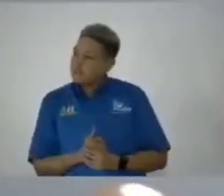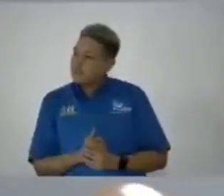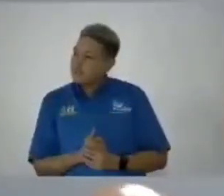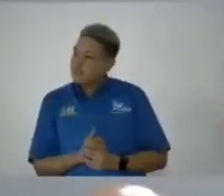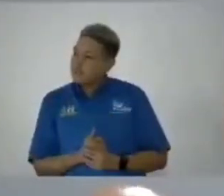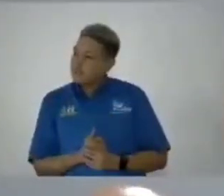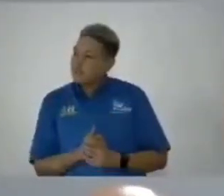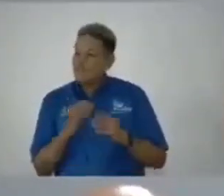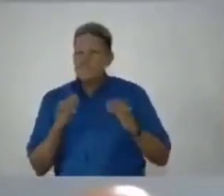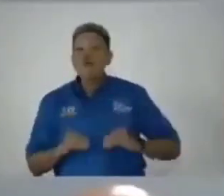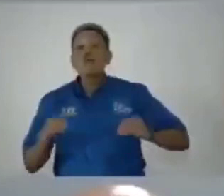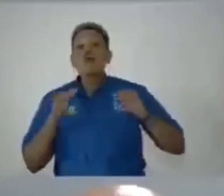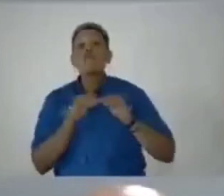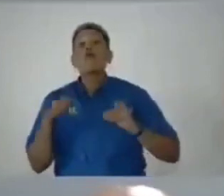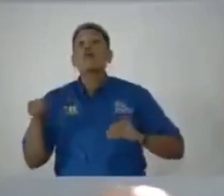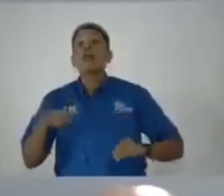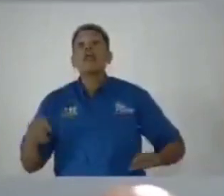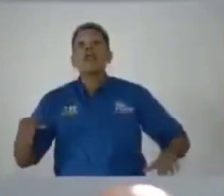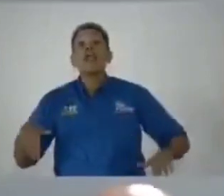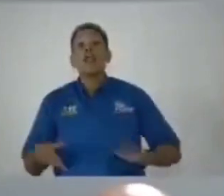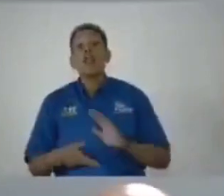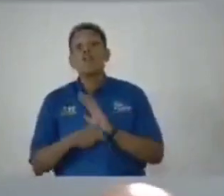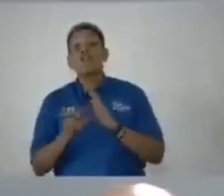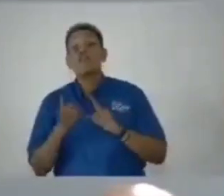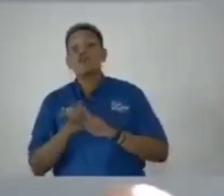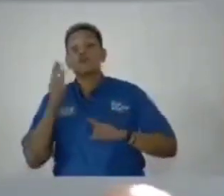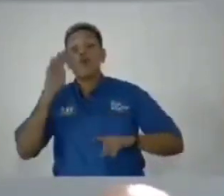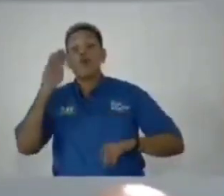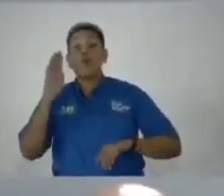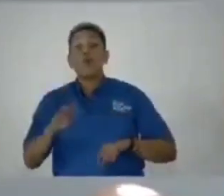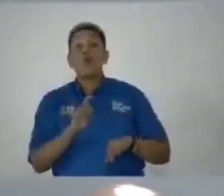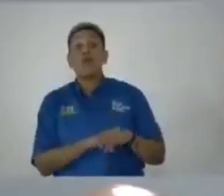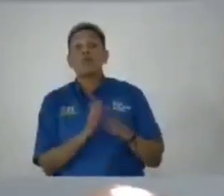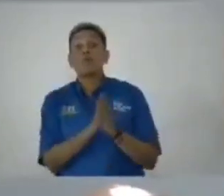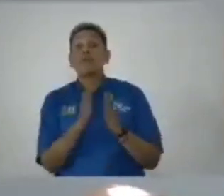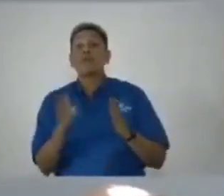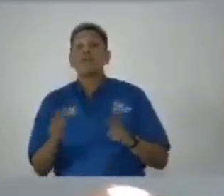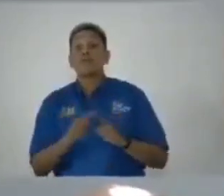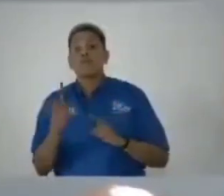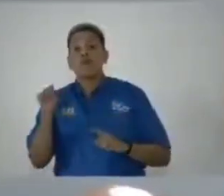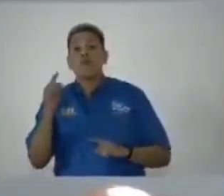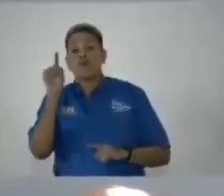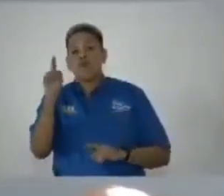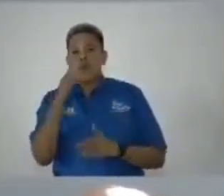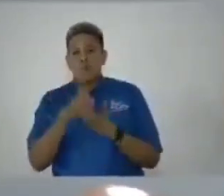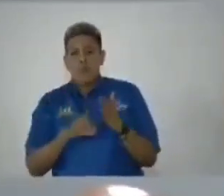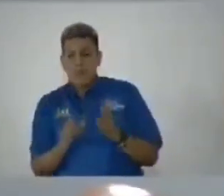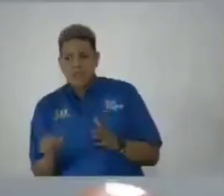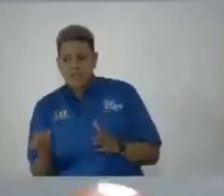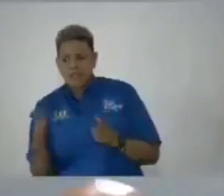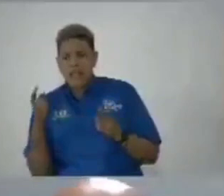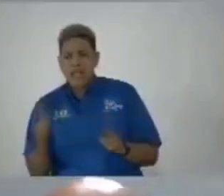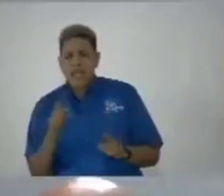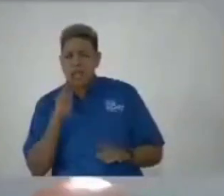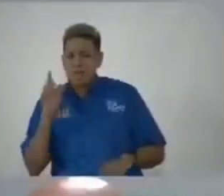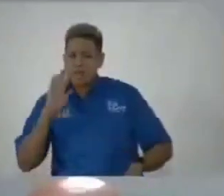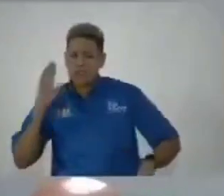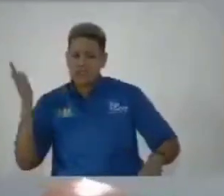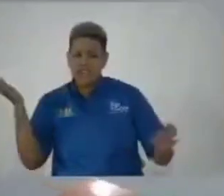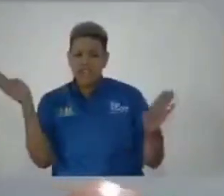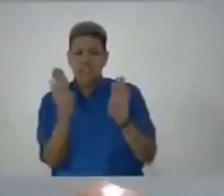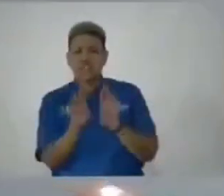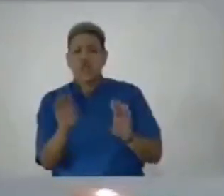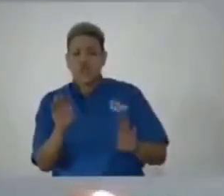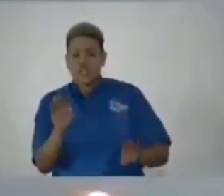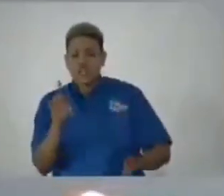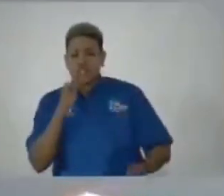furthermore they did not review the whole period but only a section and then slammed the door shut